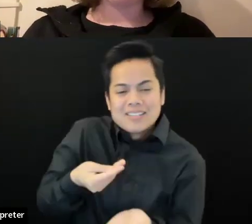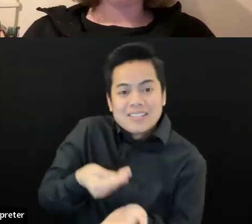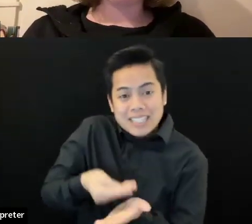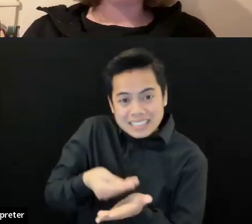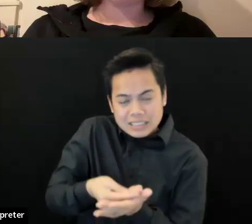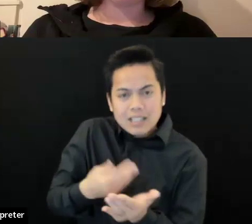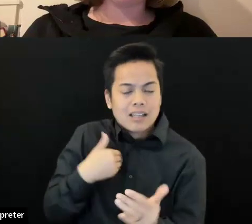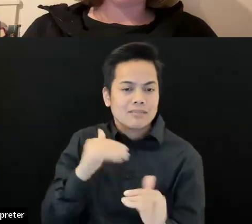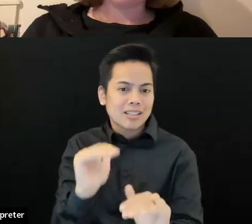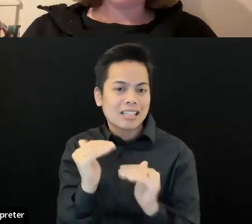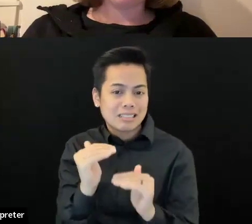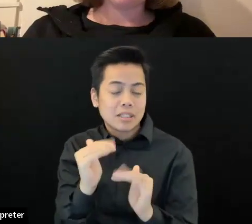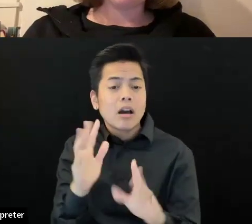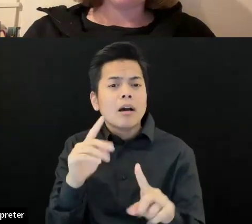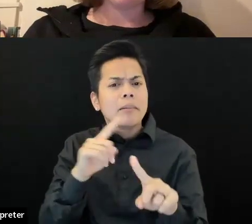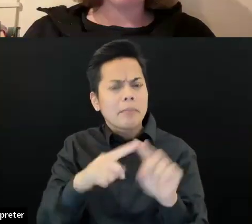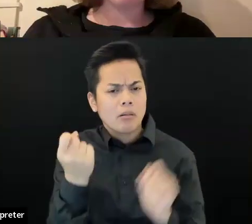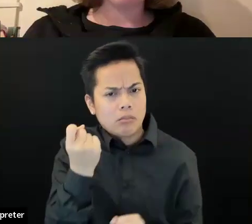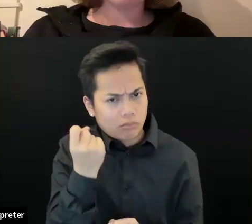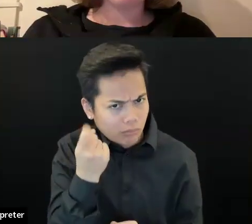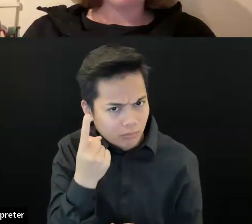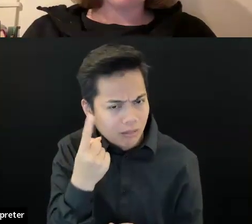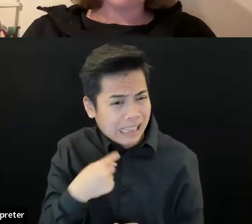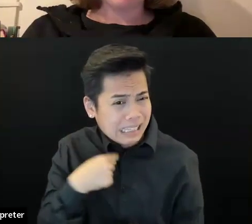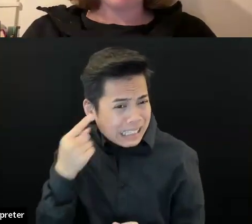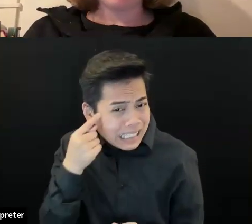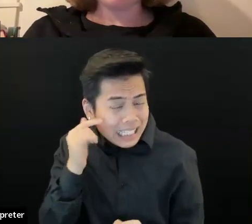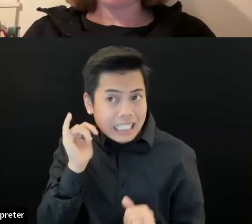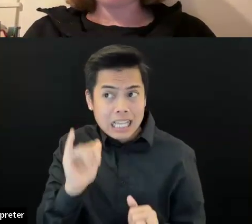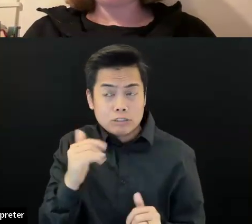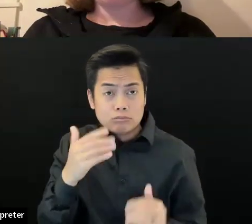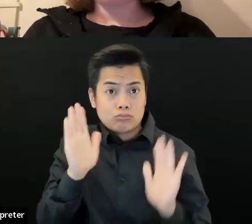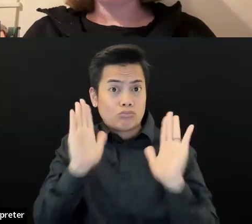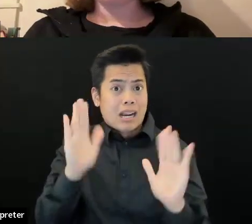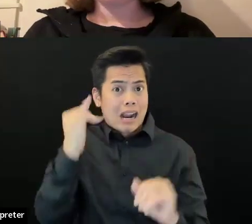dream and think about how that could become a possibility in the future.